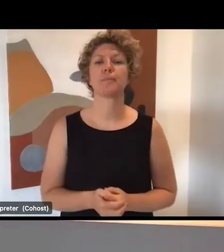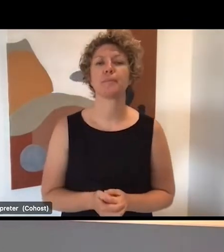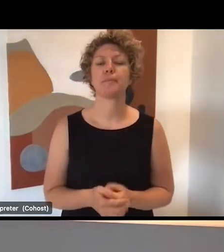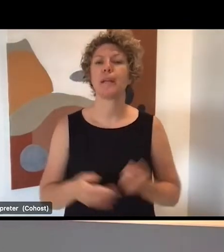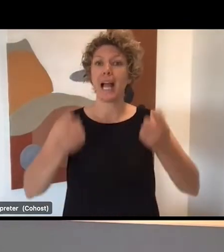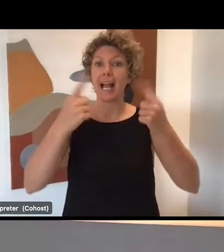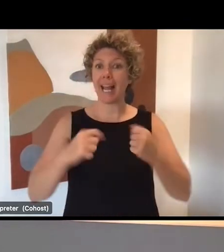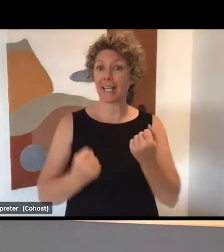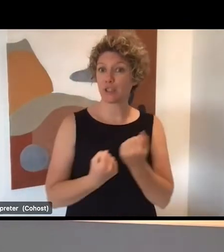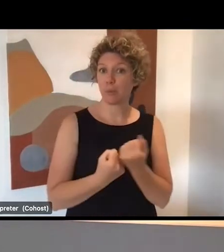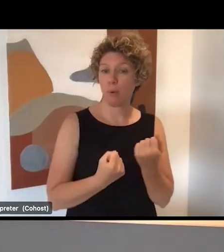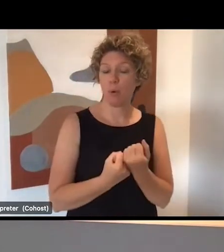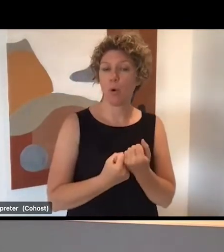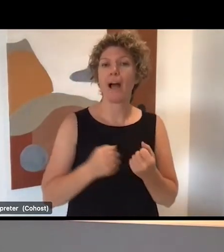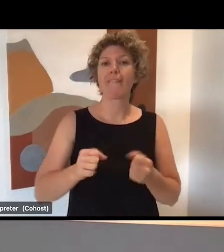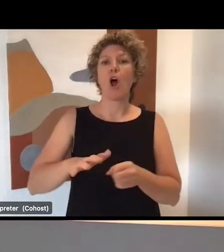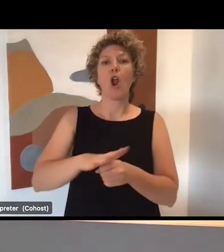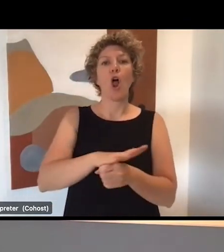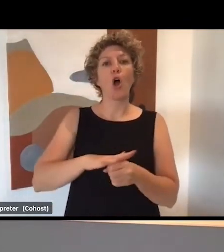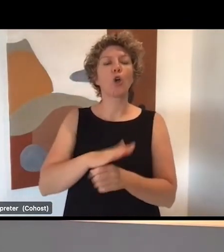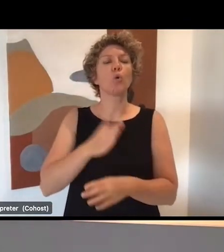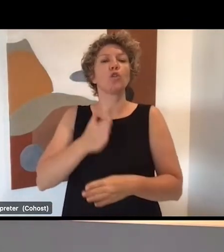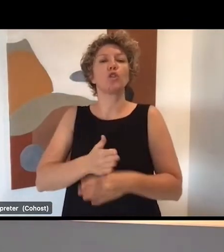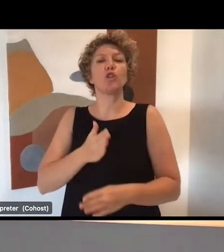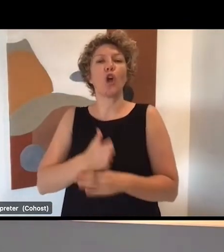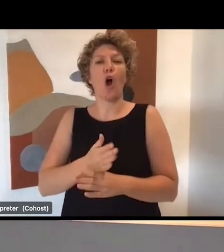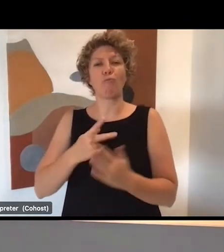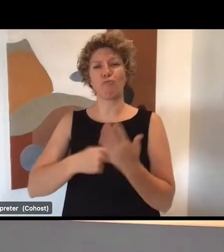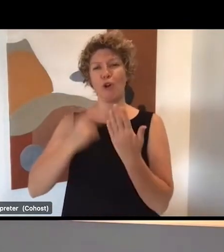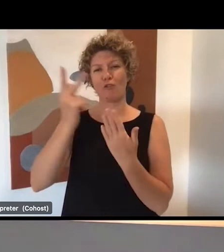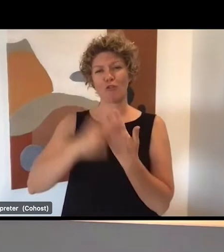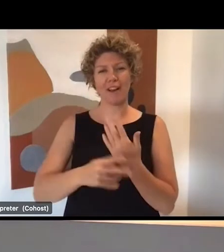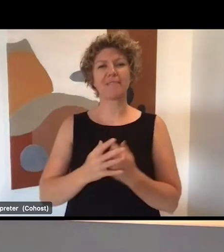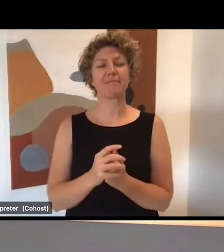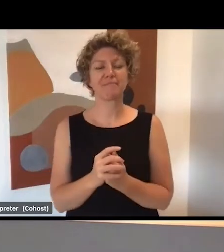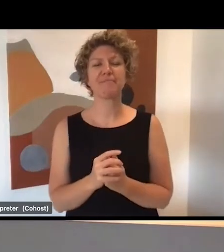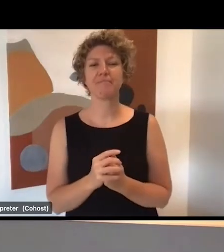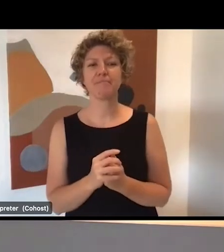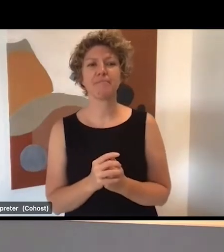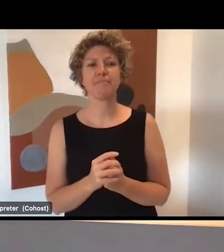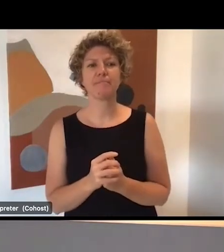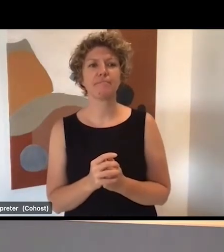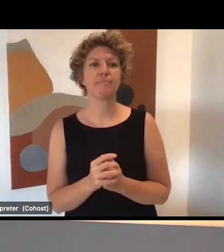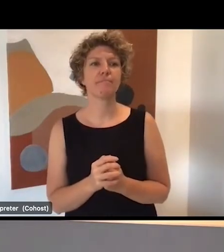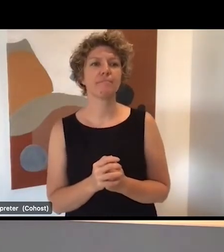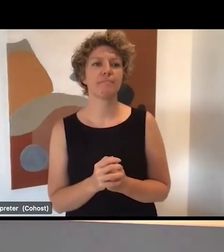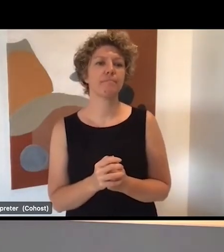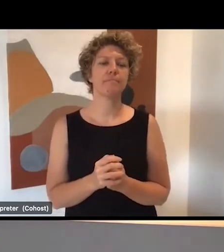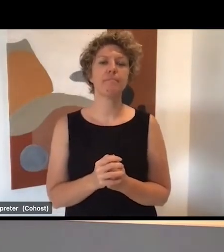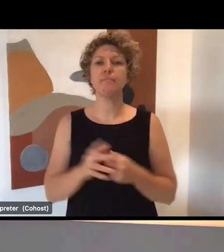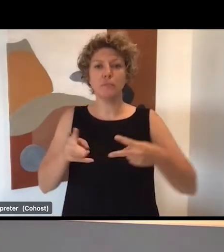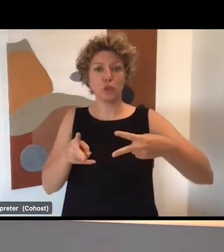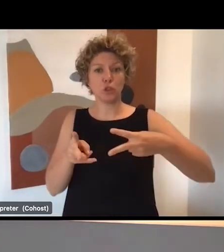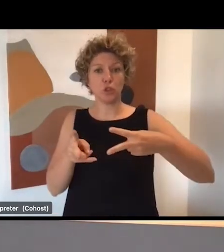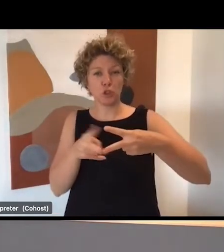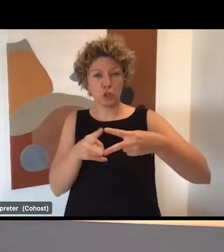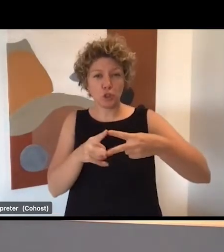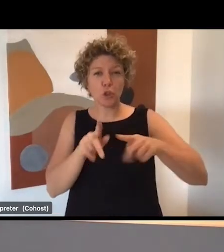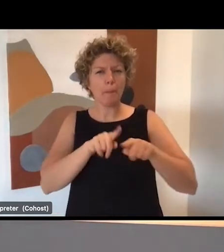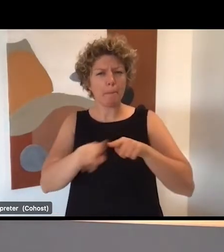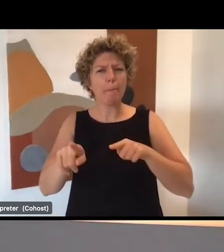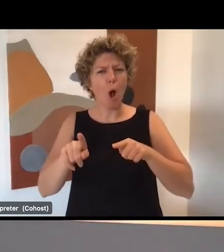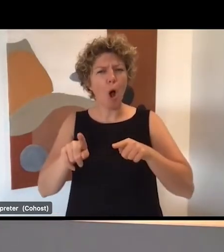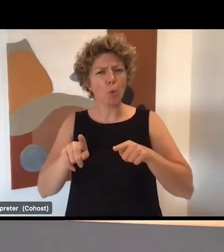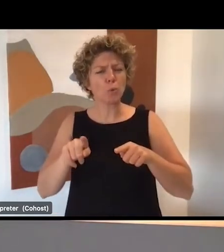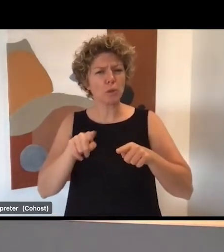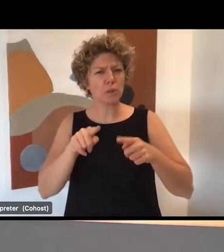is the local jobs program. Local jobs has a range of strings to its bow. The two things that are probably the most interest